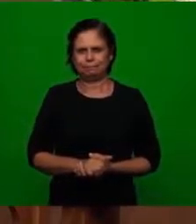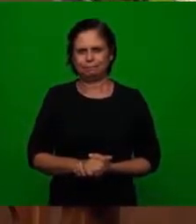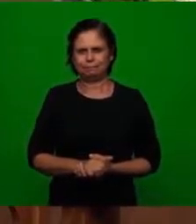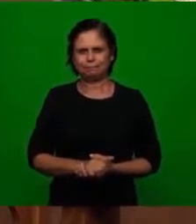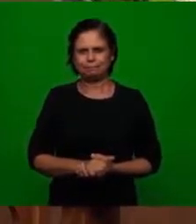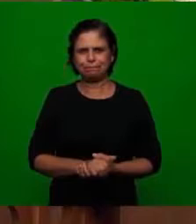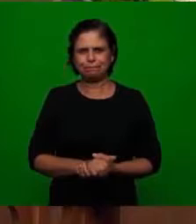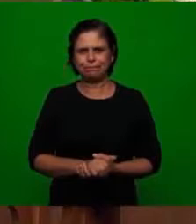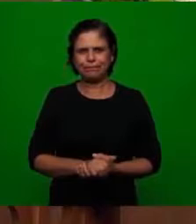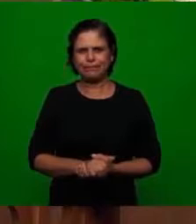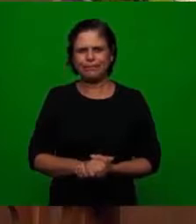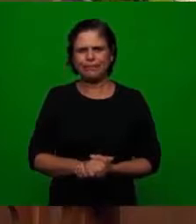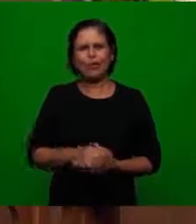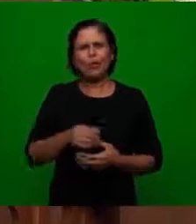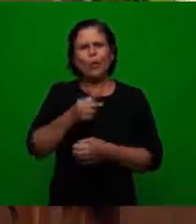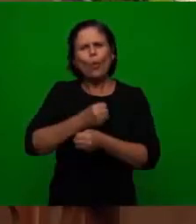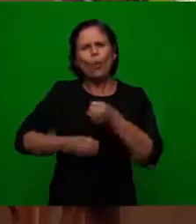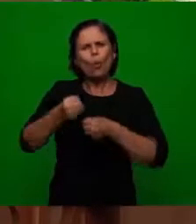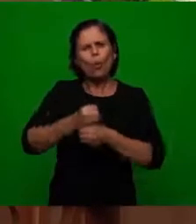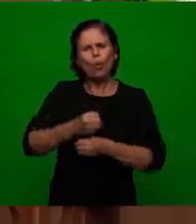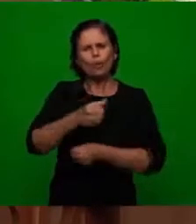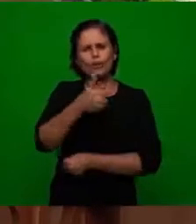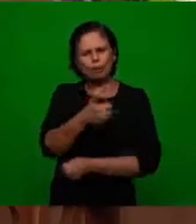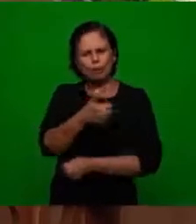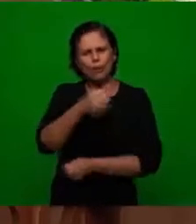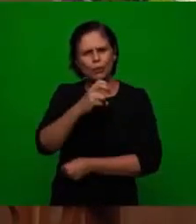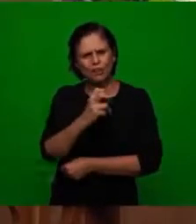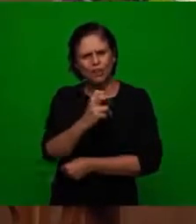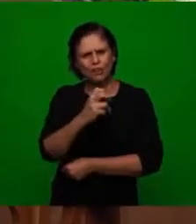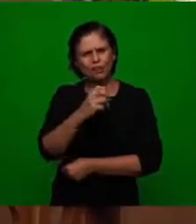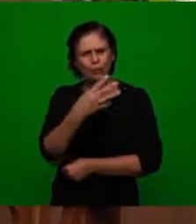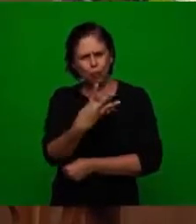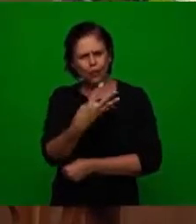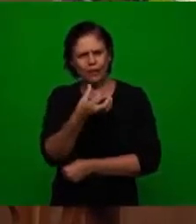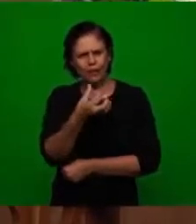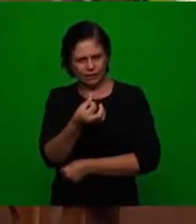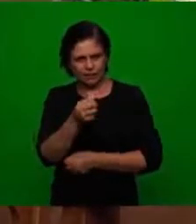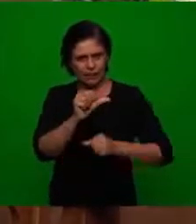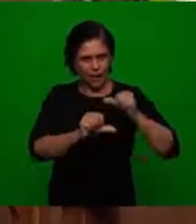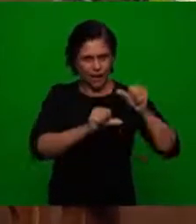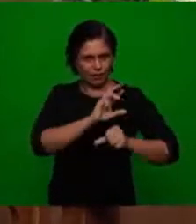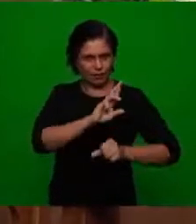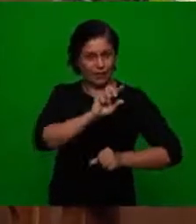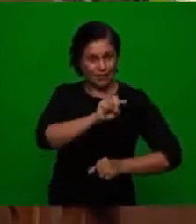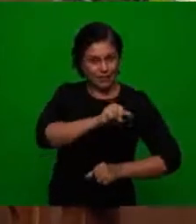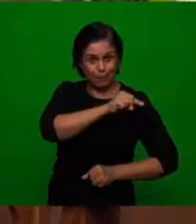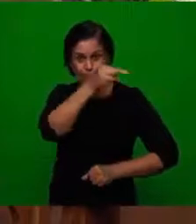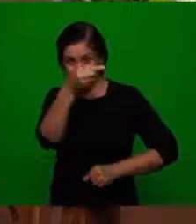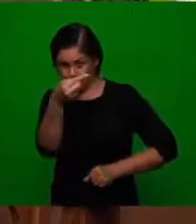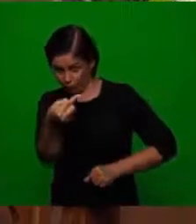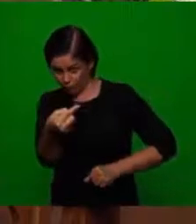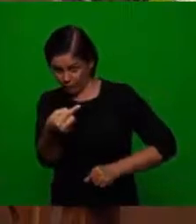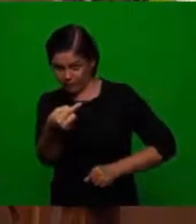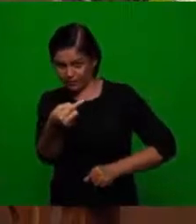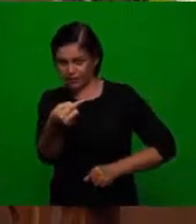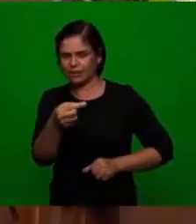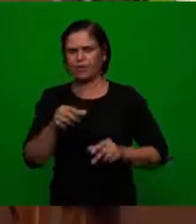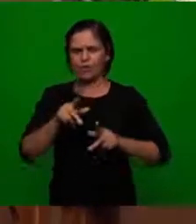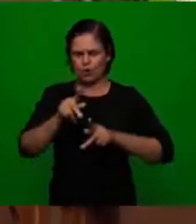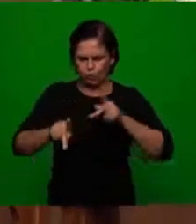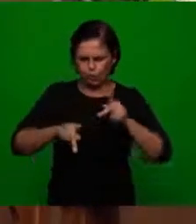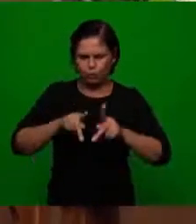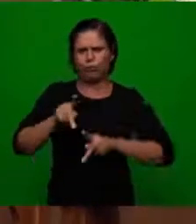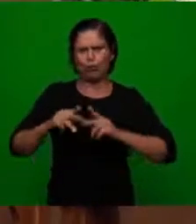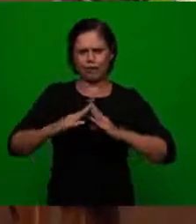he chose a pocket of cold water to everything so after the